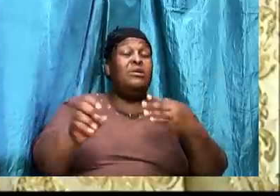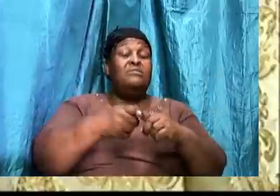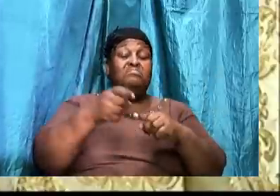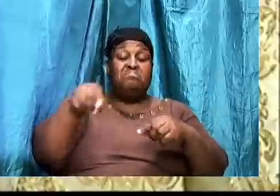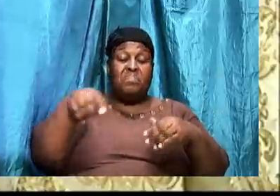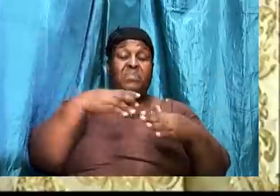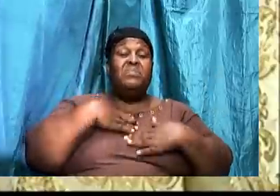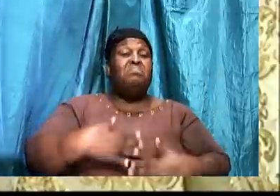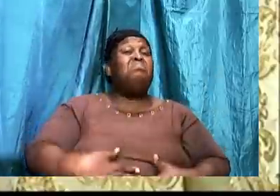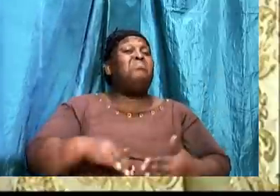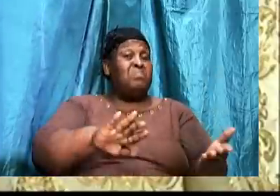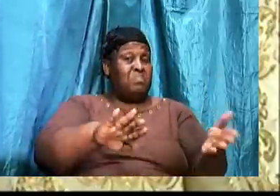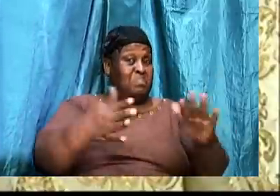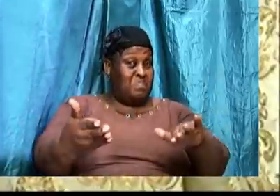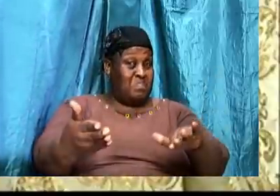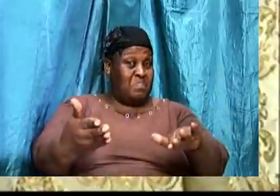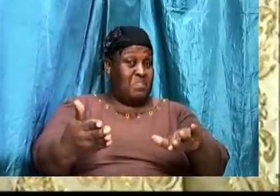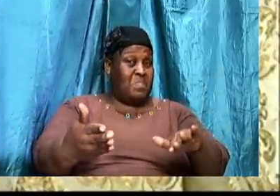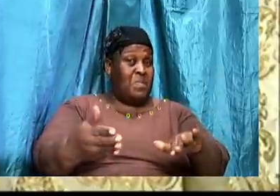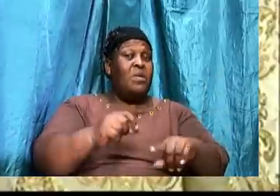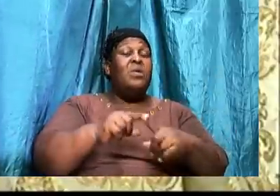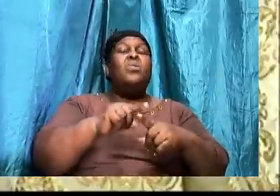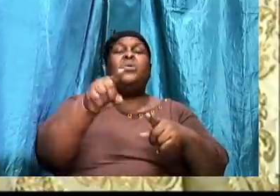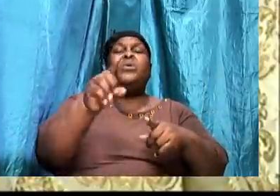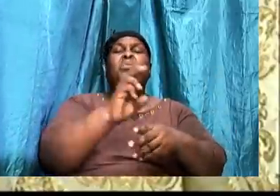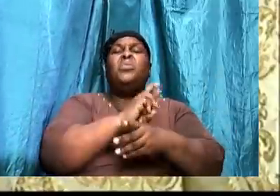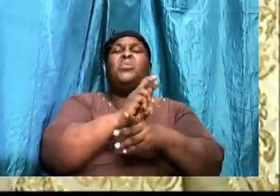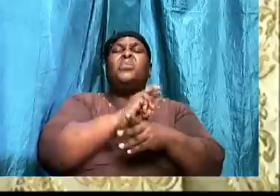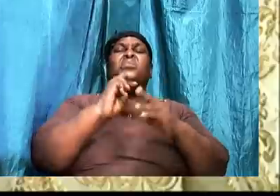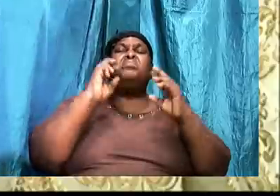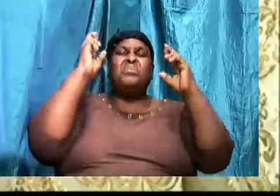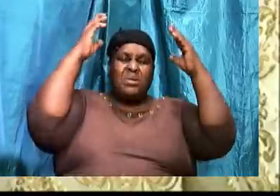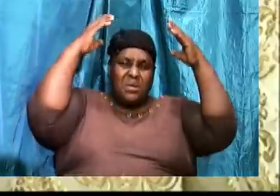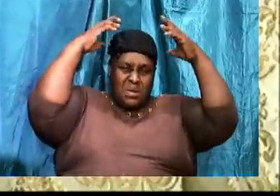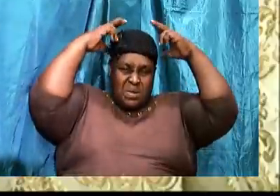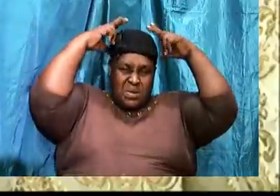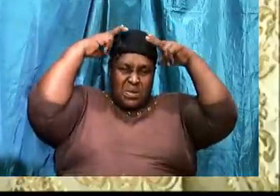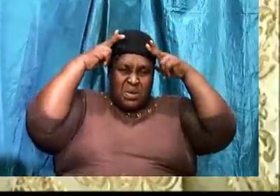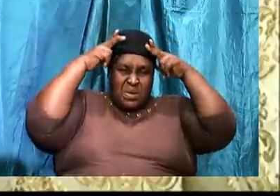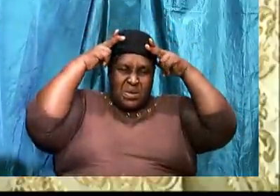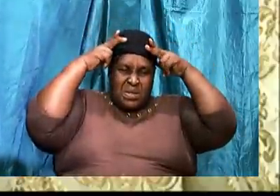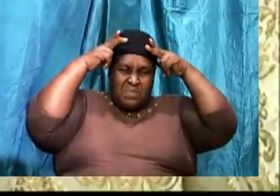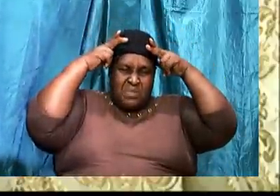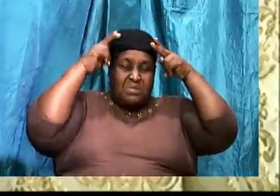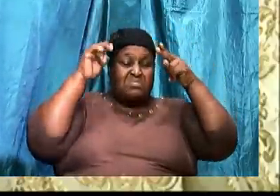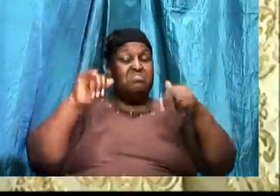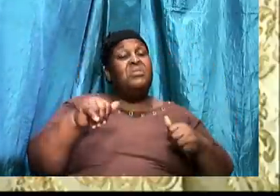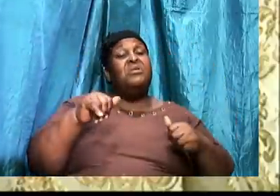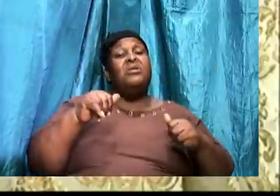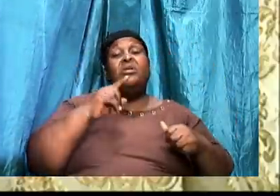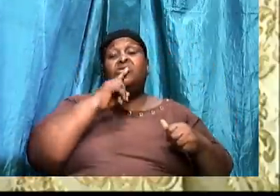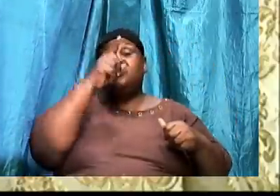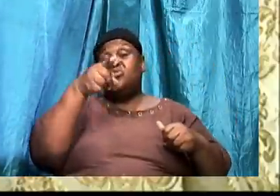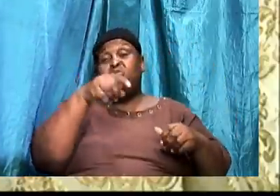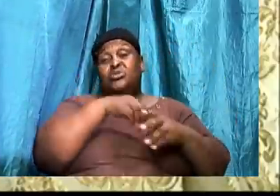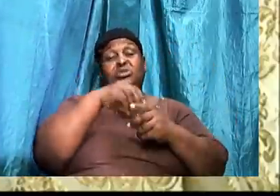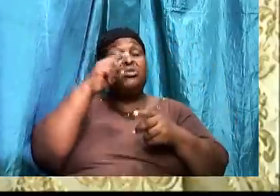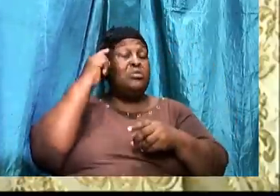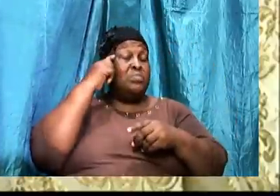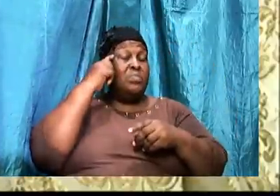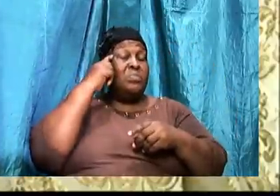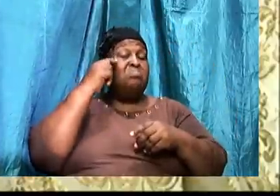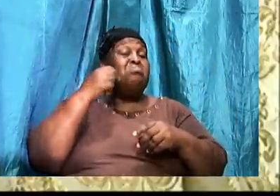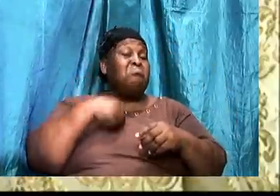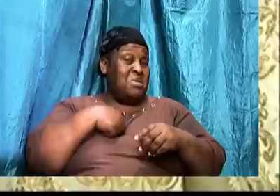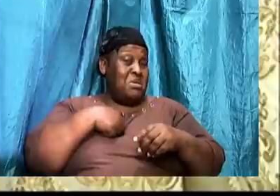body of death. When you have on that helmet, that assurance in your mind to say, look here, I am a child of